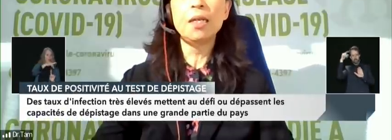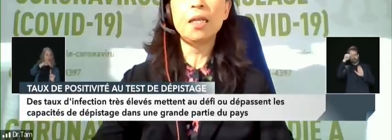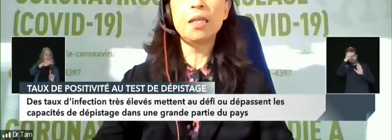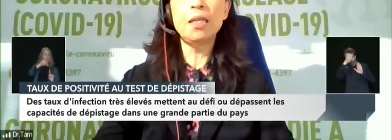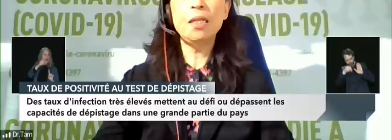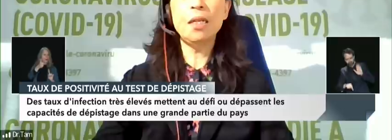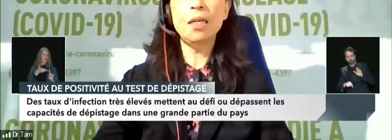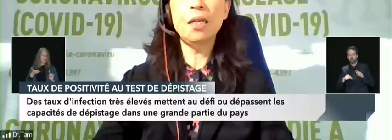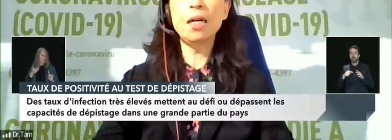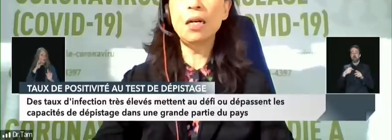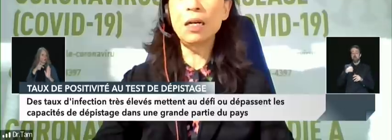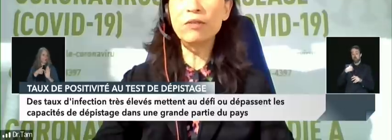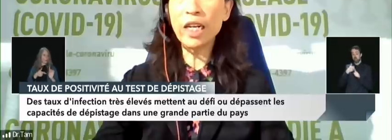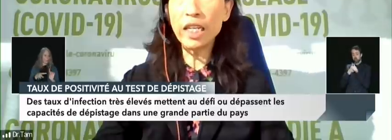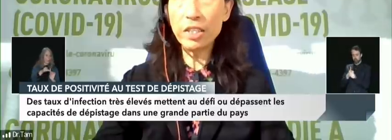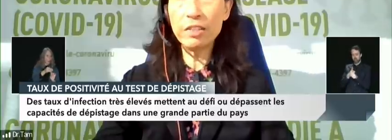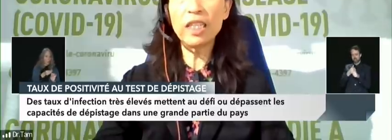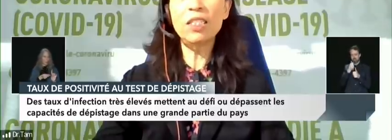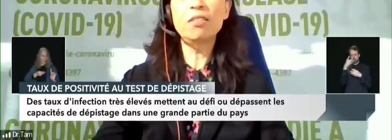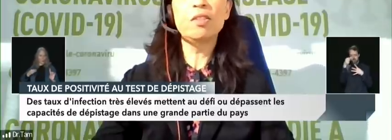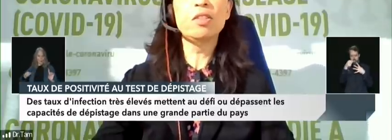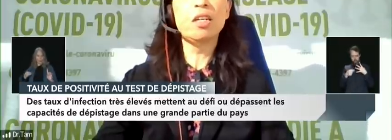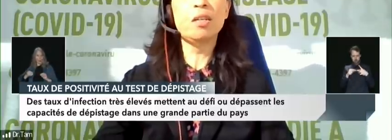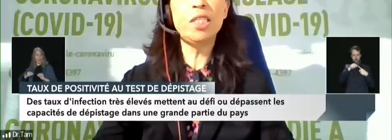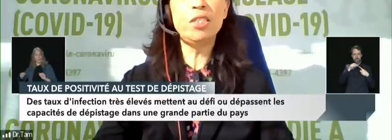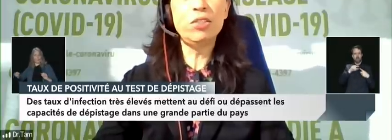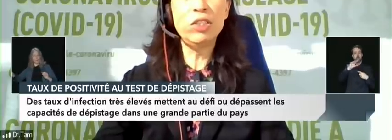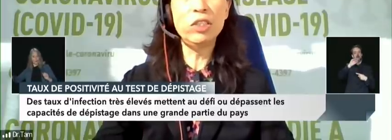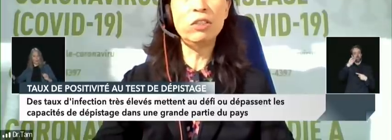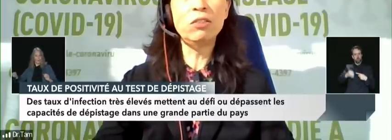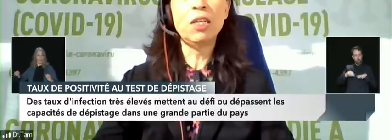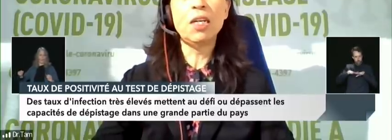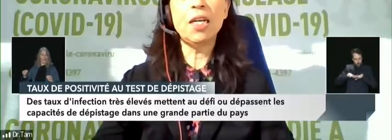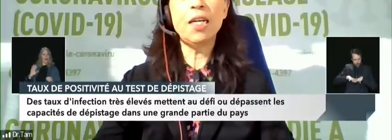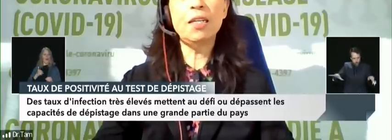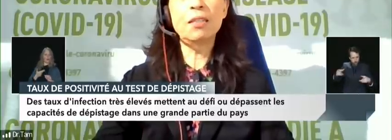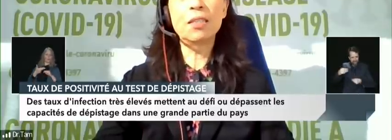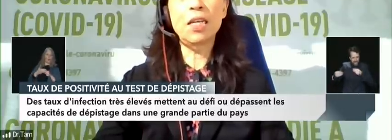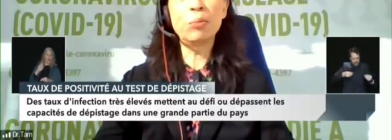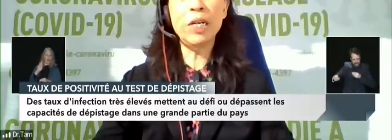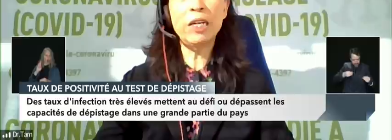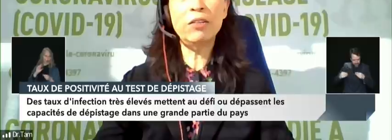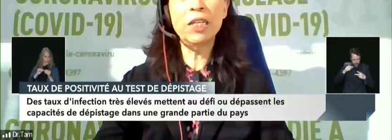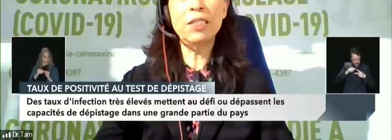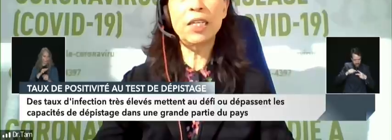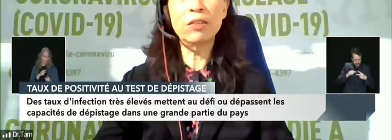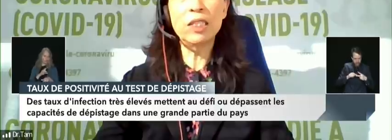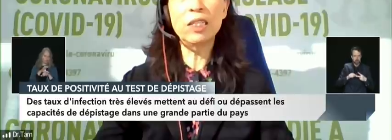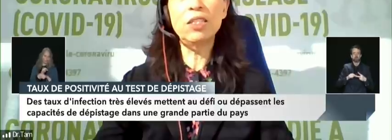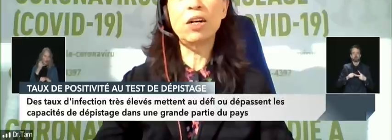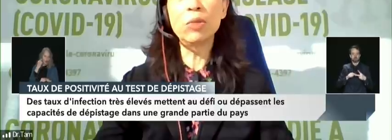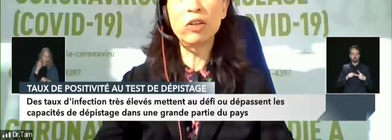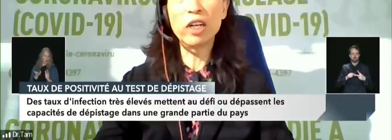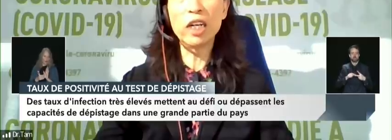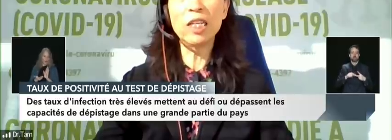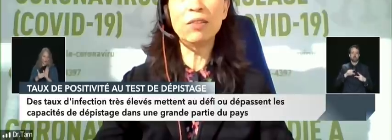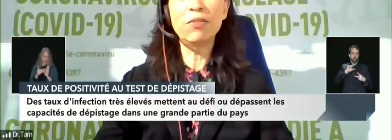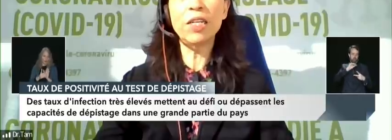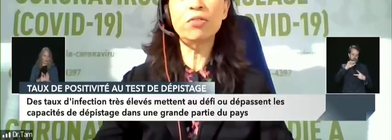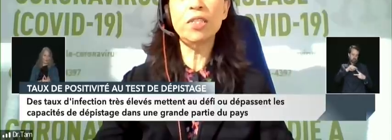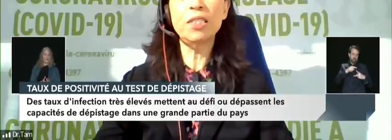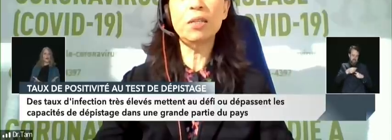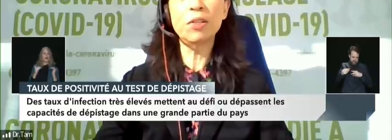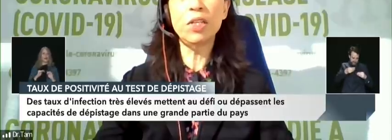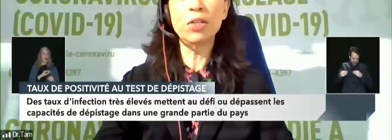the R value that you've all got a bit used to and comparing delta to omicron